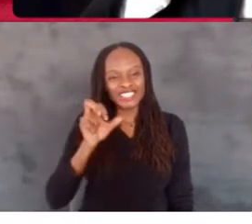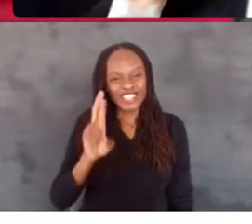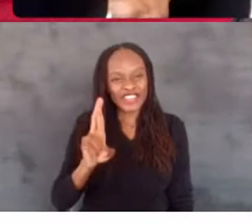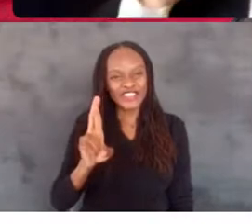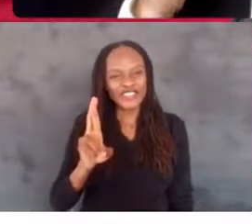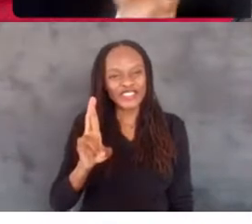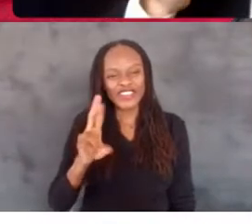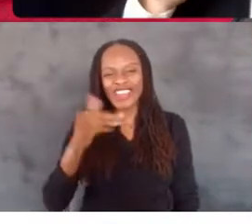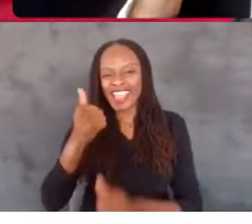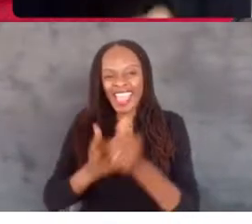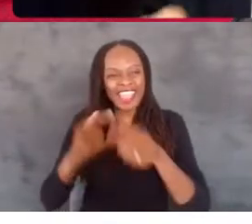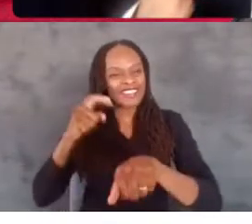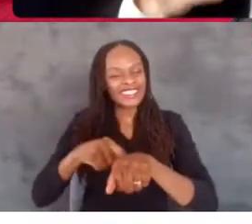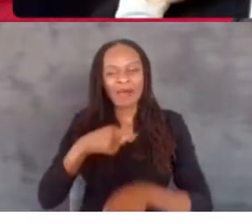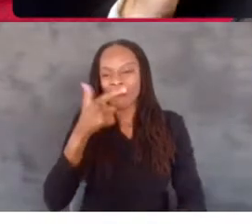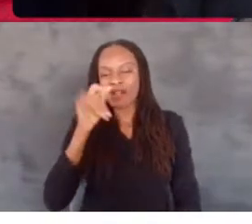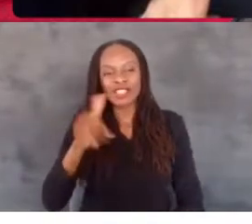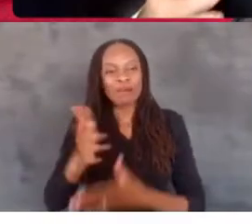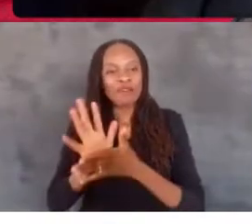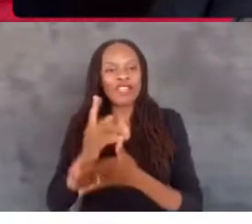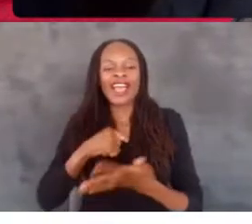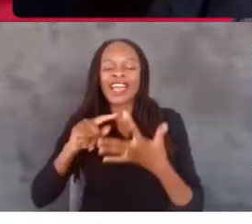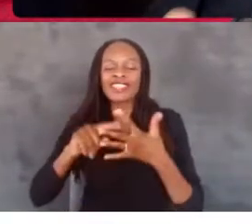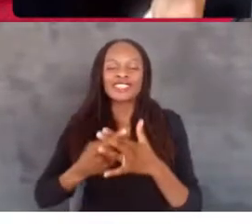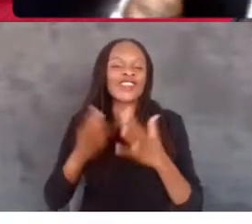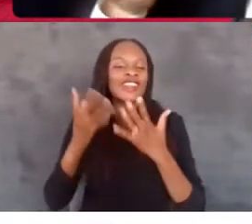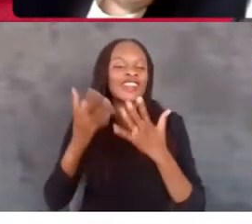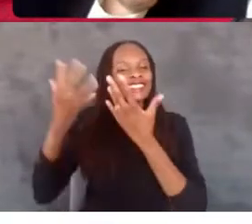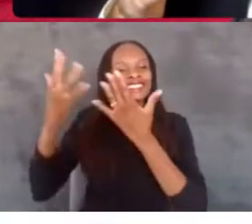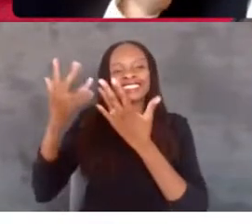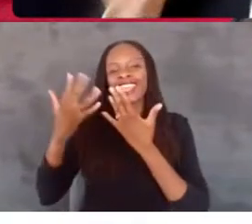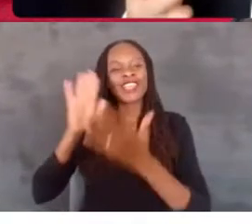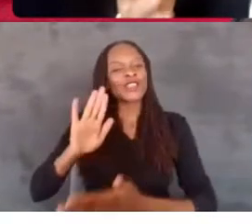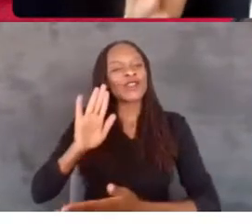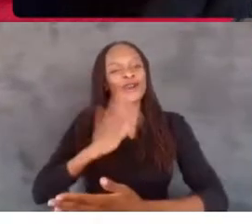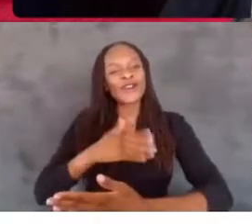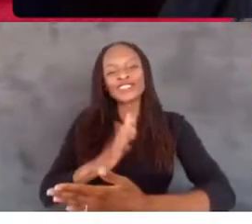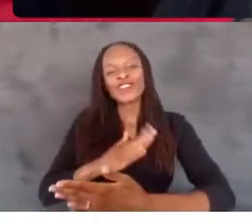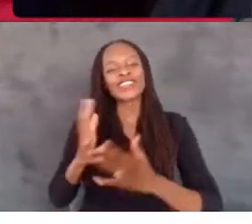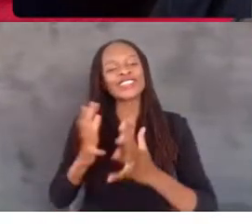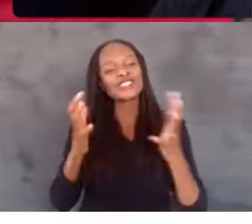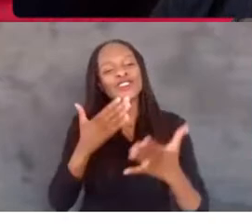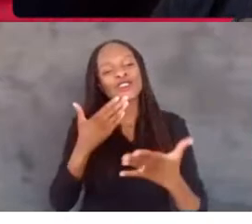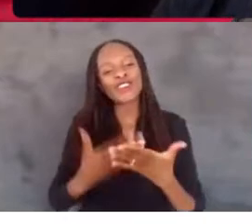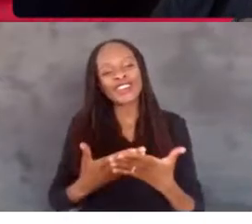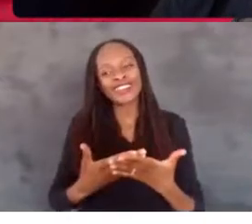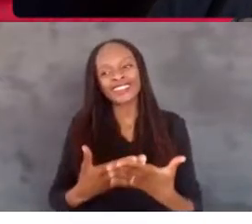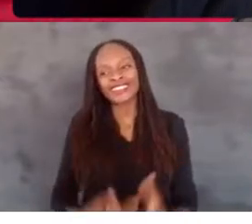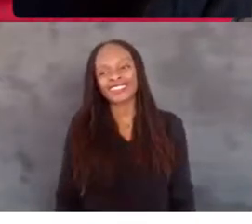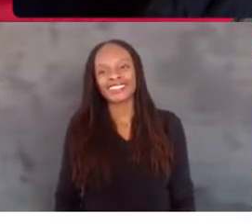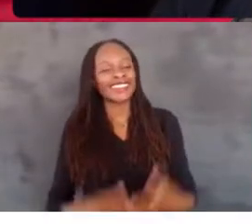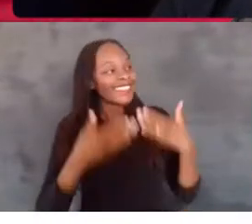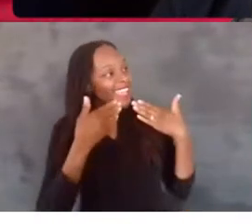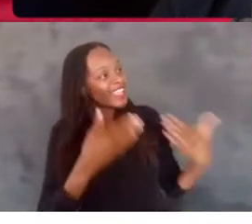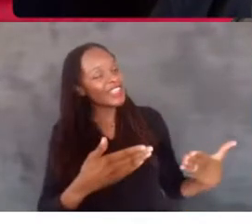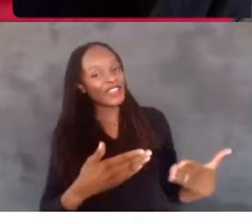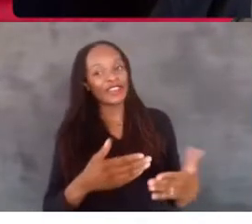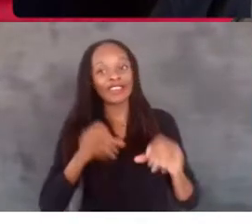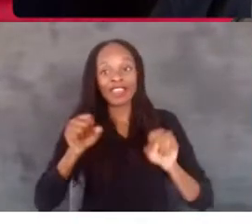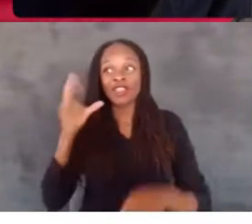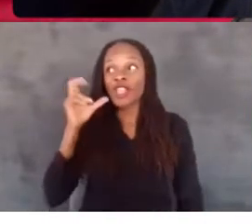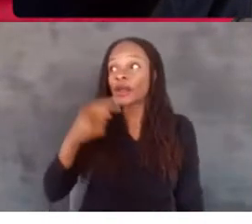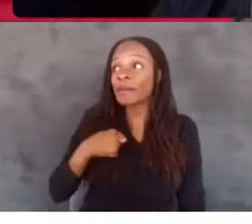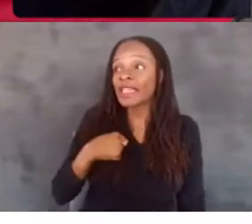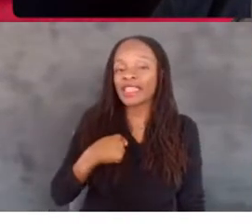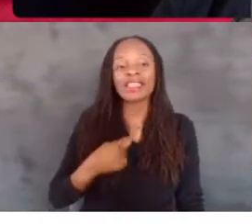every time I watch that movie, I start singing your song. It's so good. Thank you. Can you hear me?